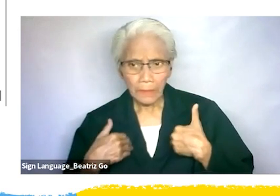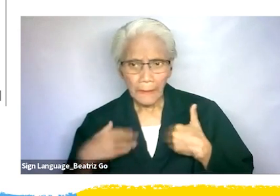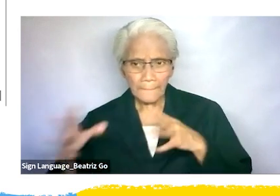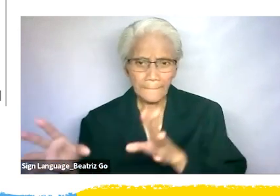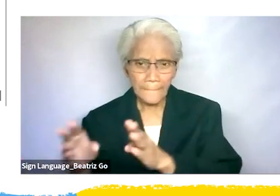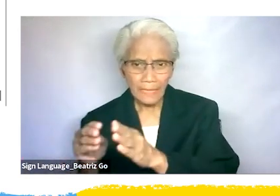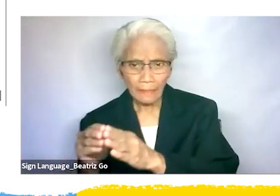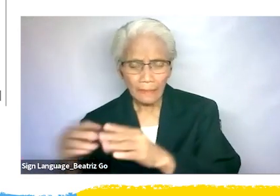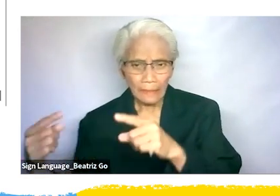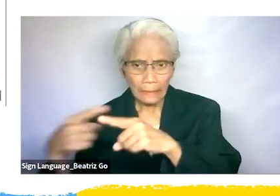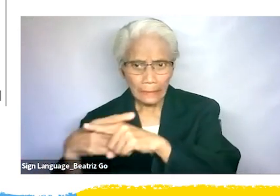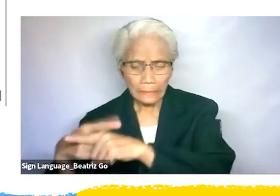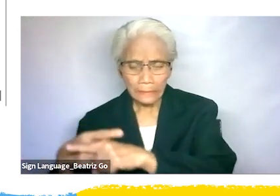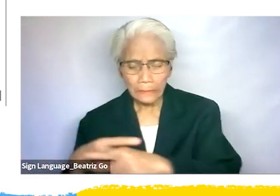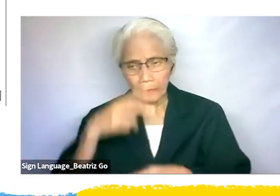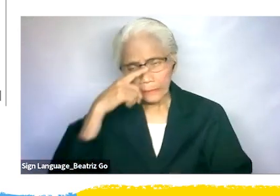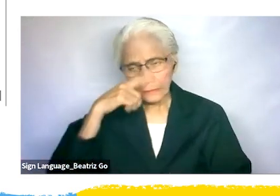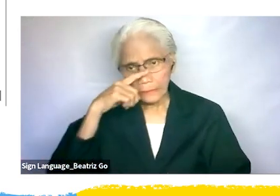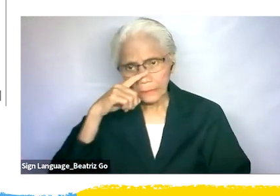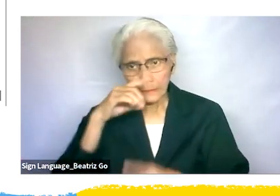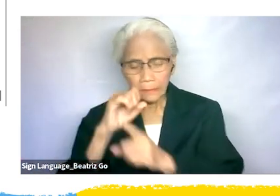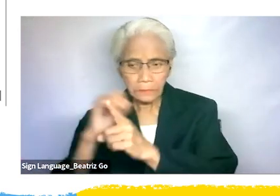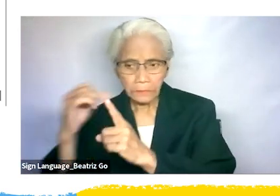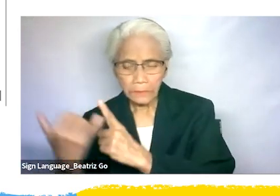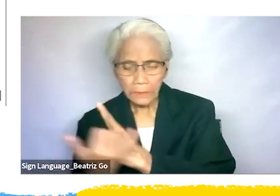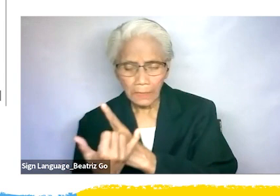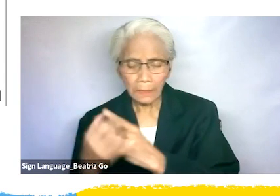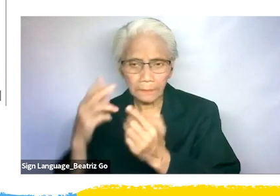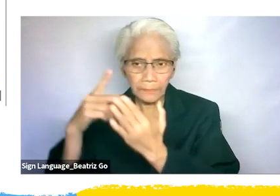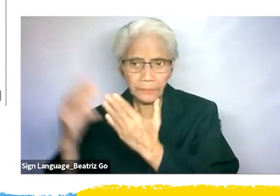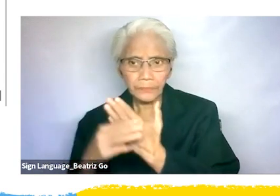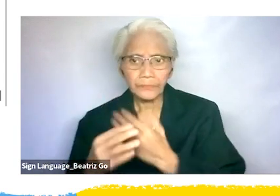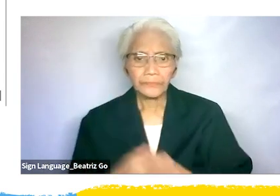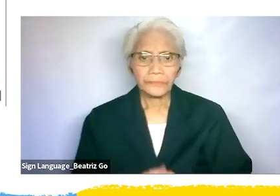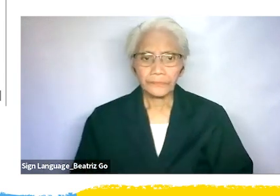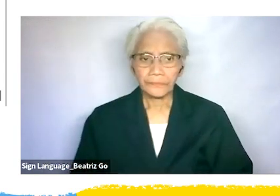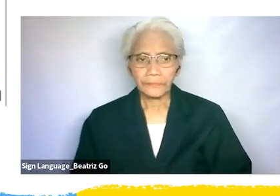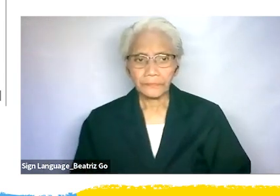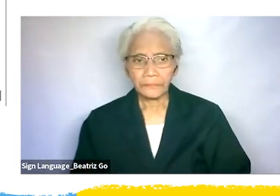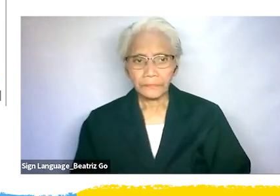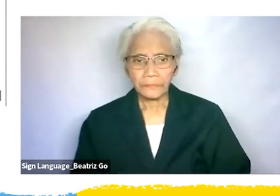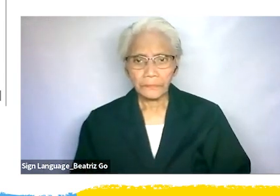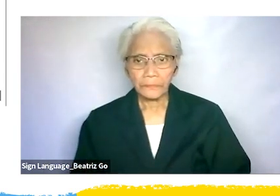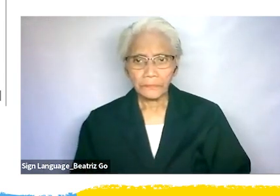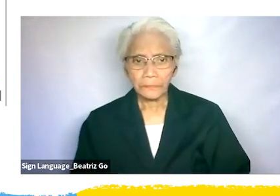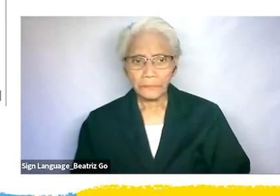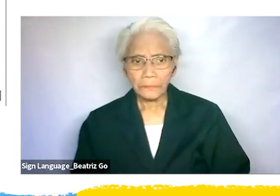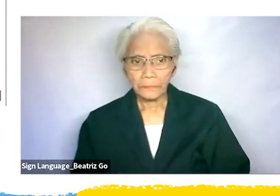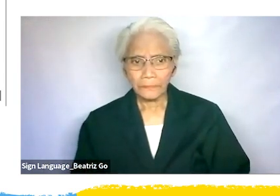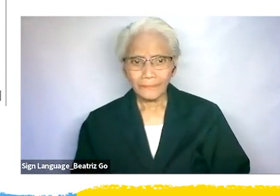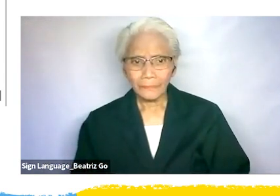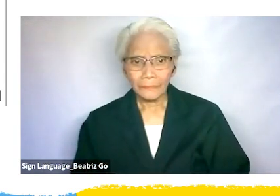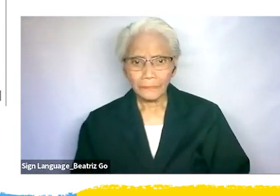context of Thai society to social media platform. This is a poster for human life for